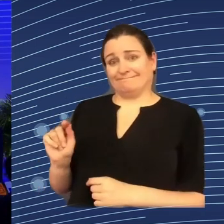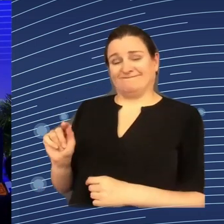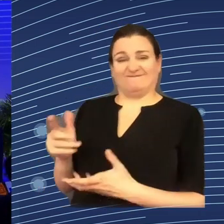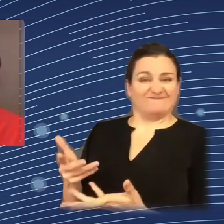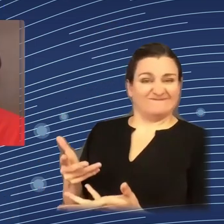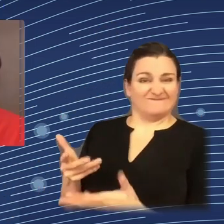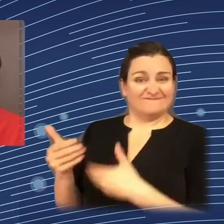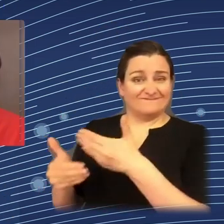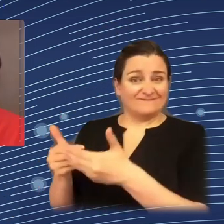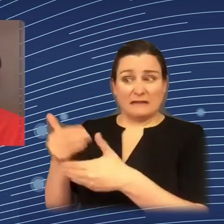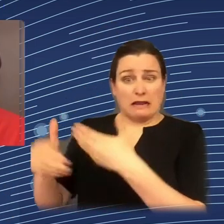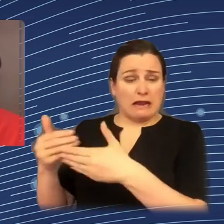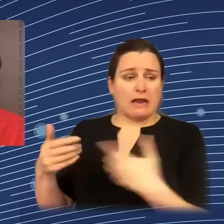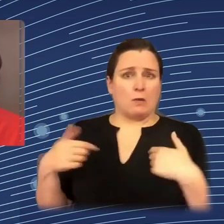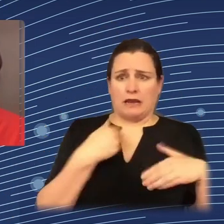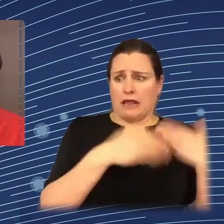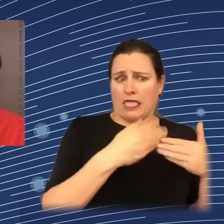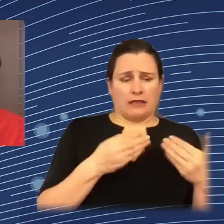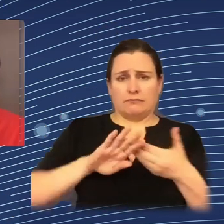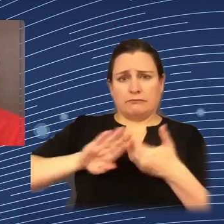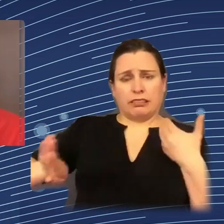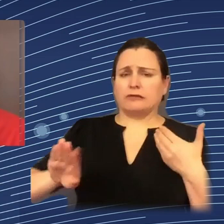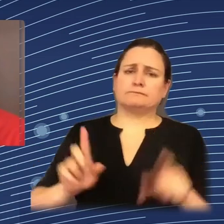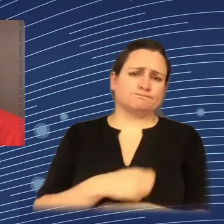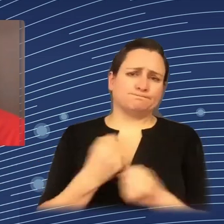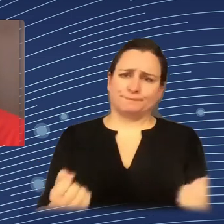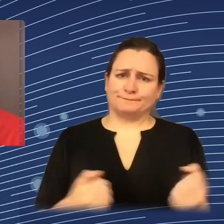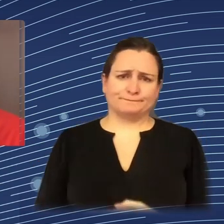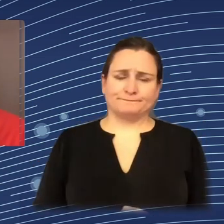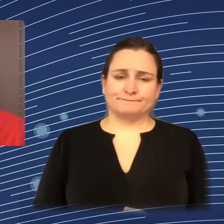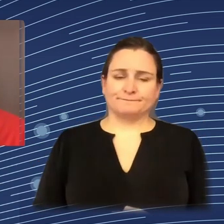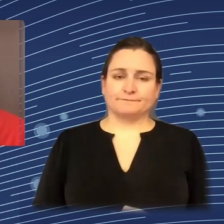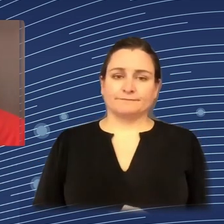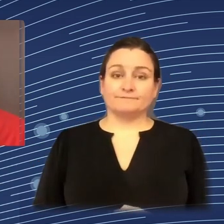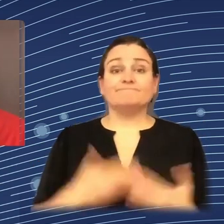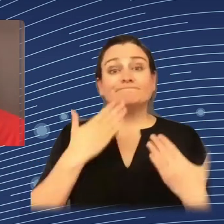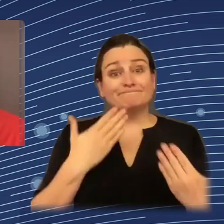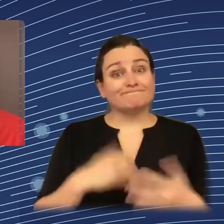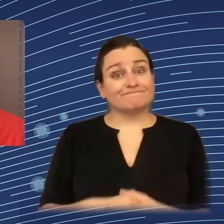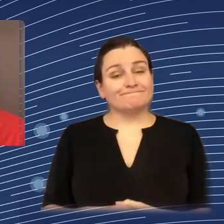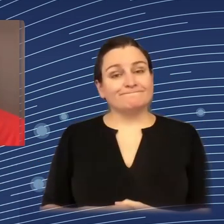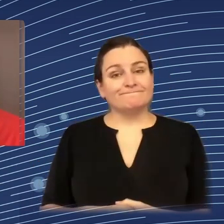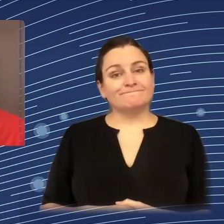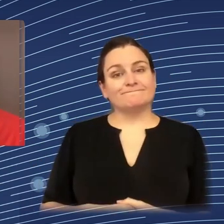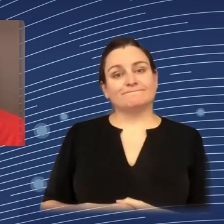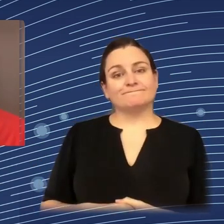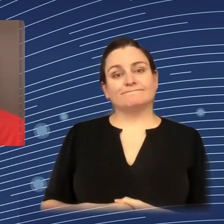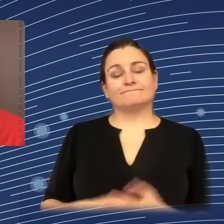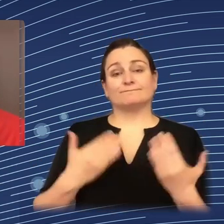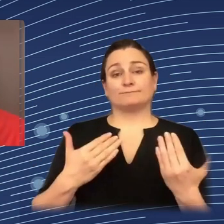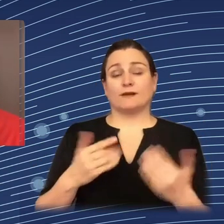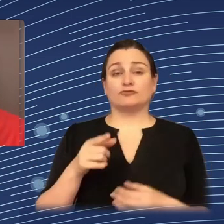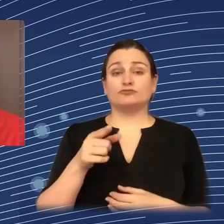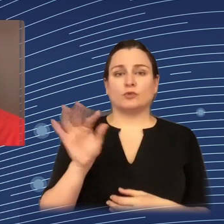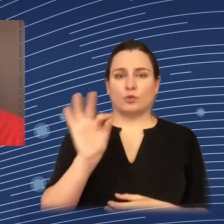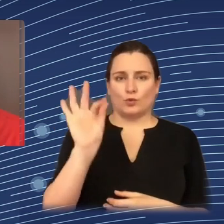I think there was another question in the room indeed. So if I can ask to please introduce yourself and keep your question very